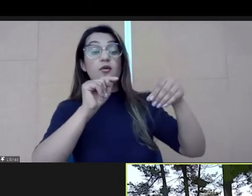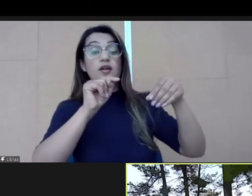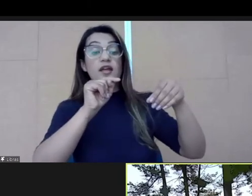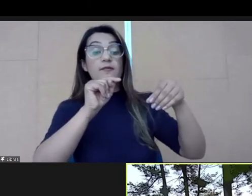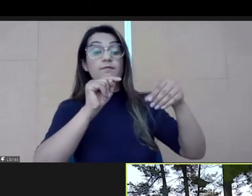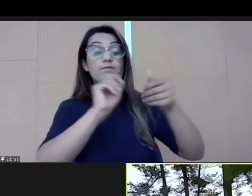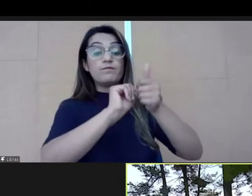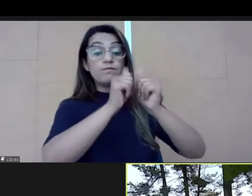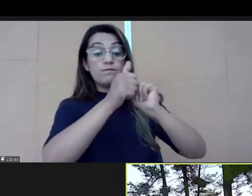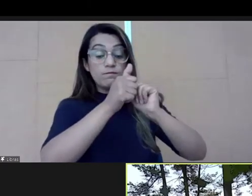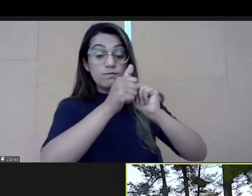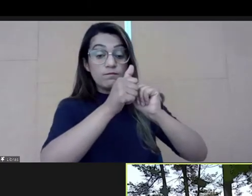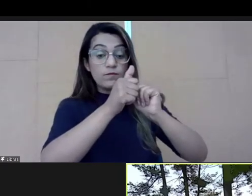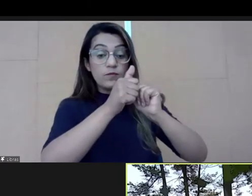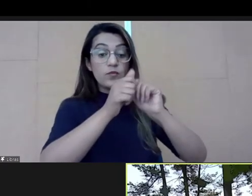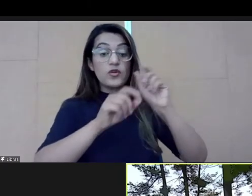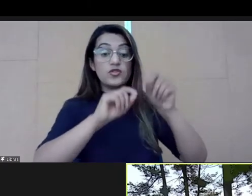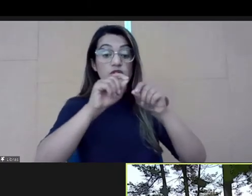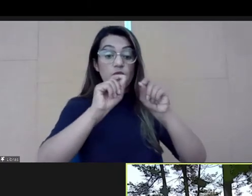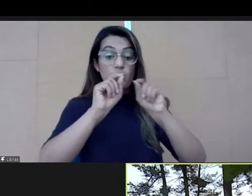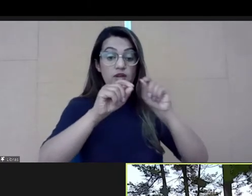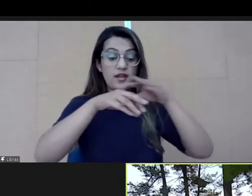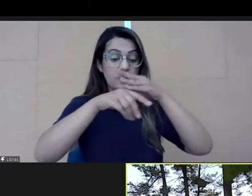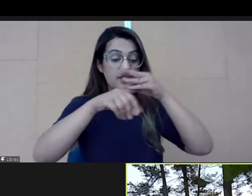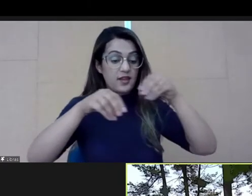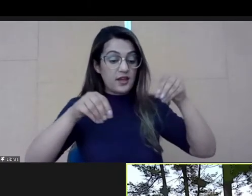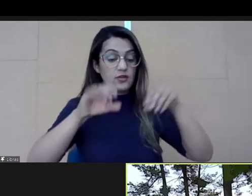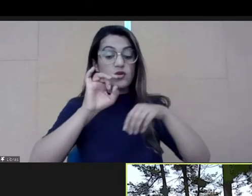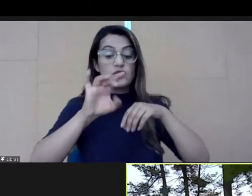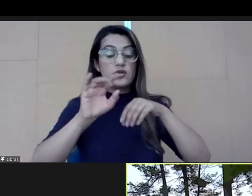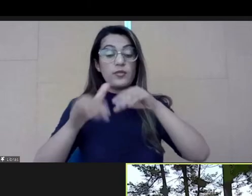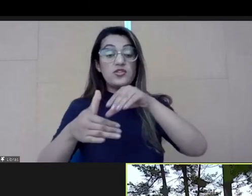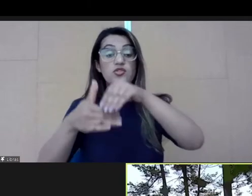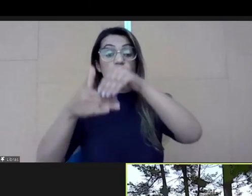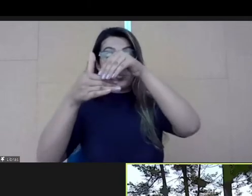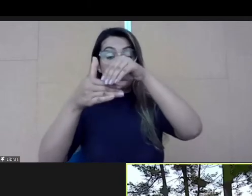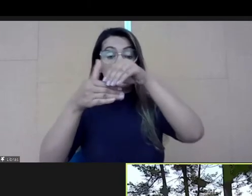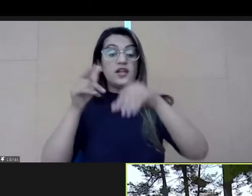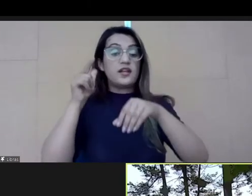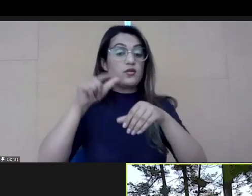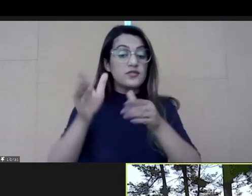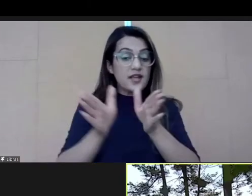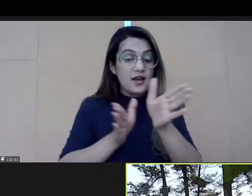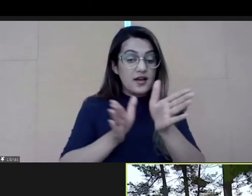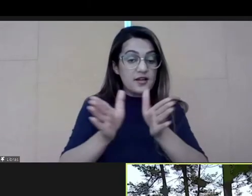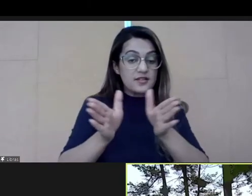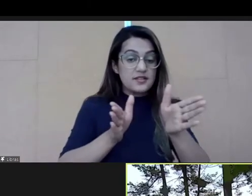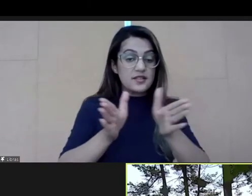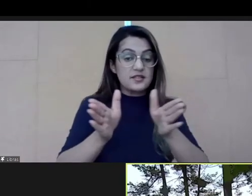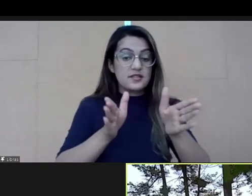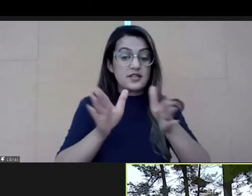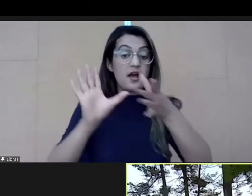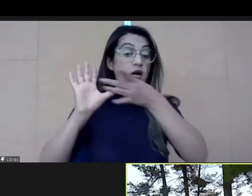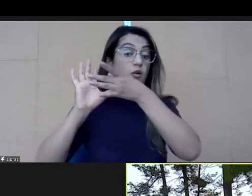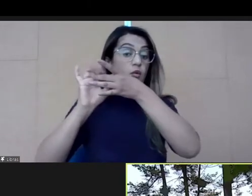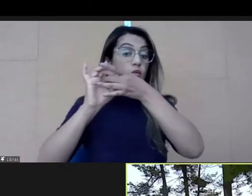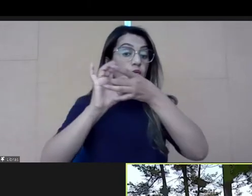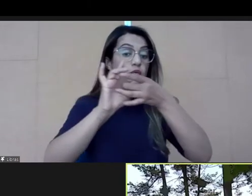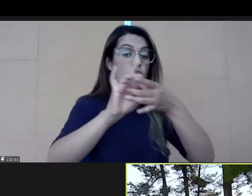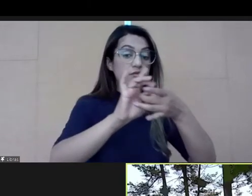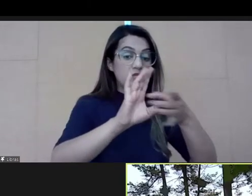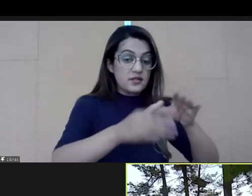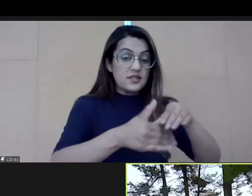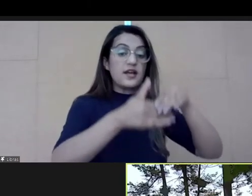assess what the context is and the type of leadership required. So this is going to differ from